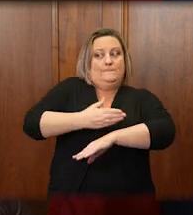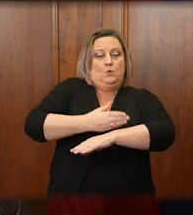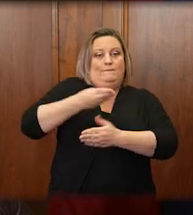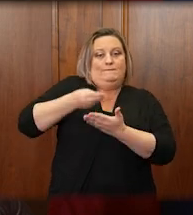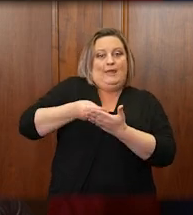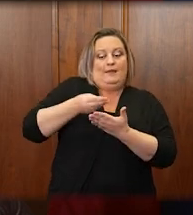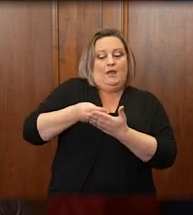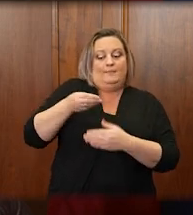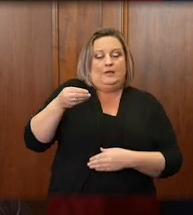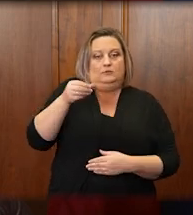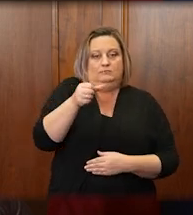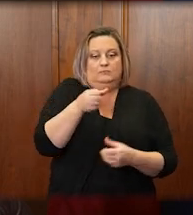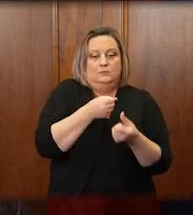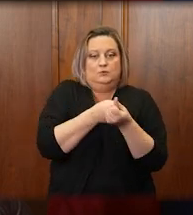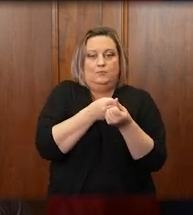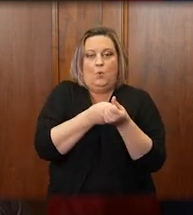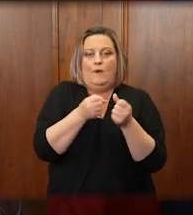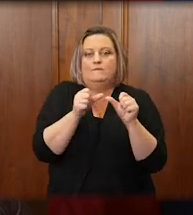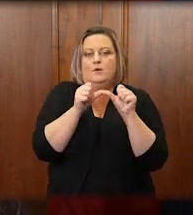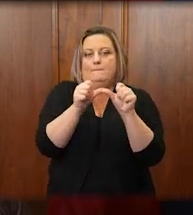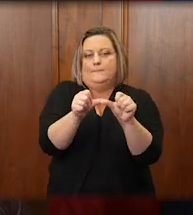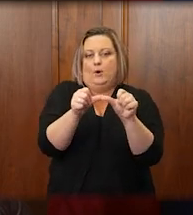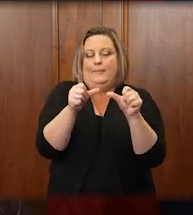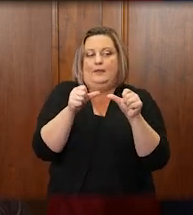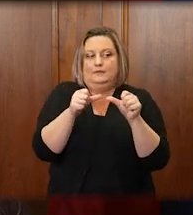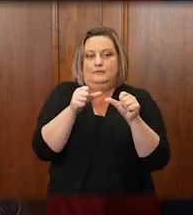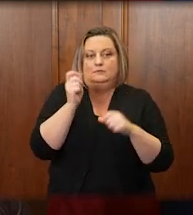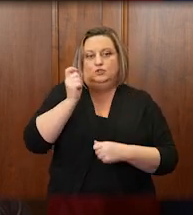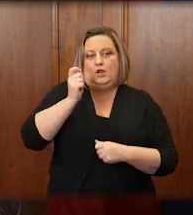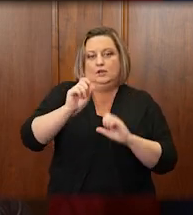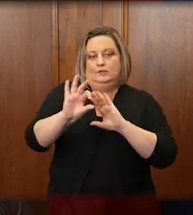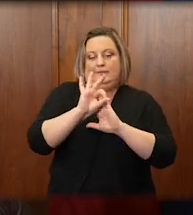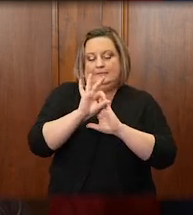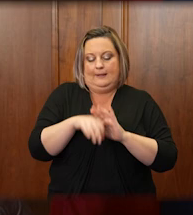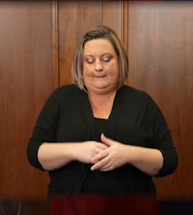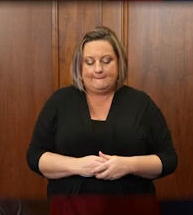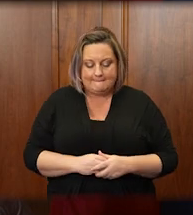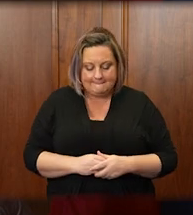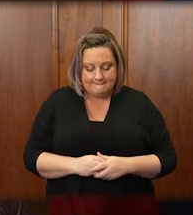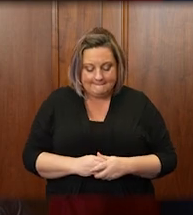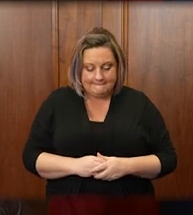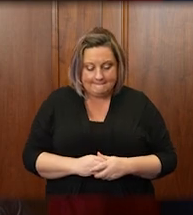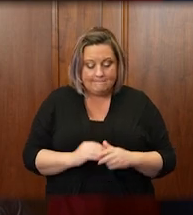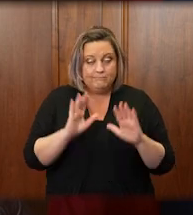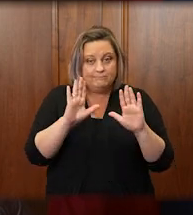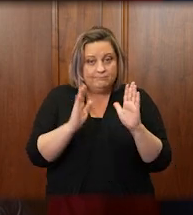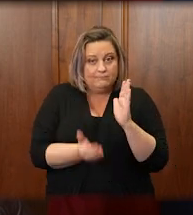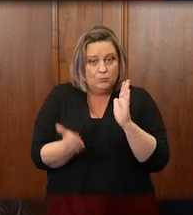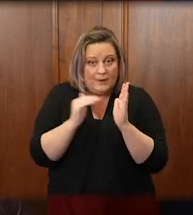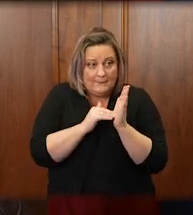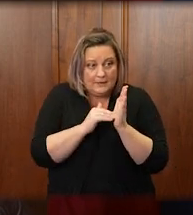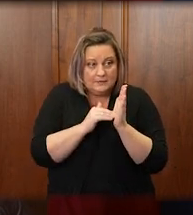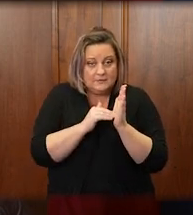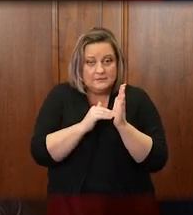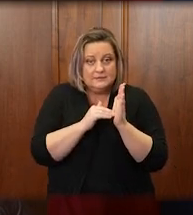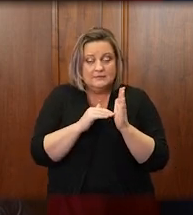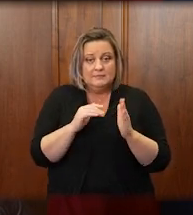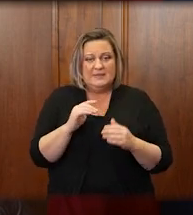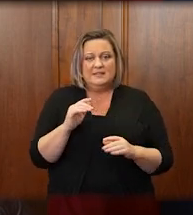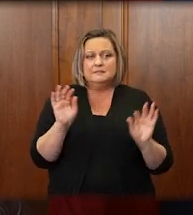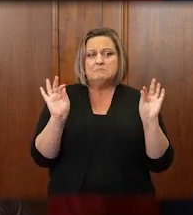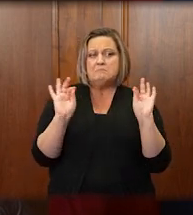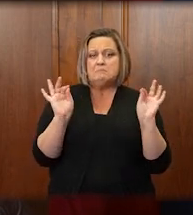and one or more permanent Chancery Court judges can be selected. I repeat that this is not an insignificant sacrifice.